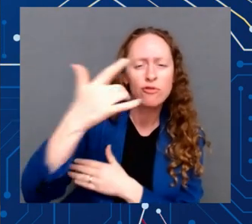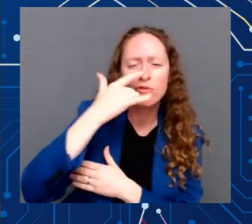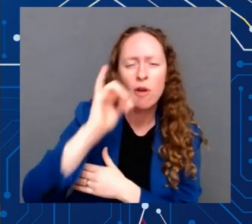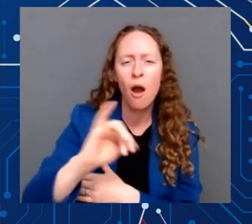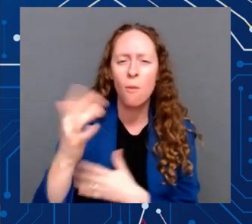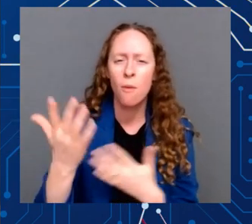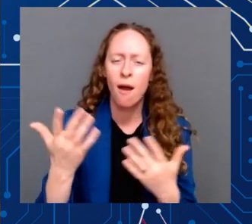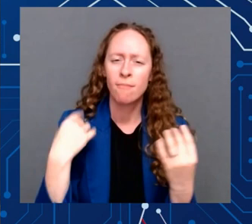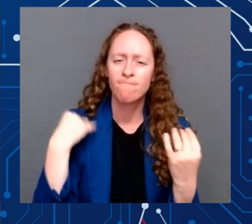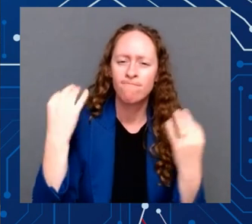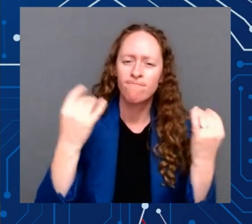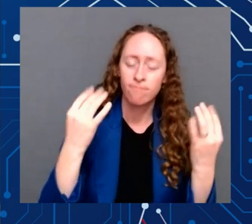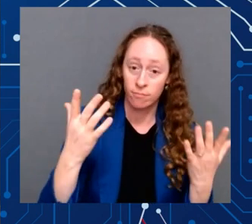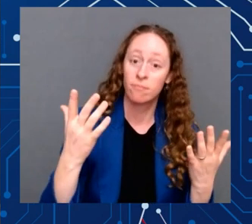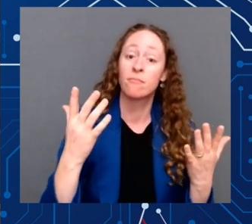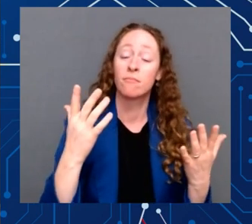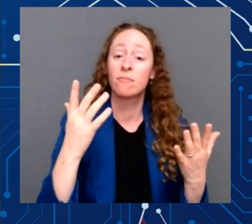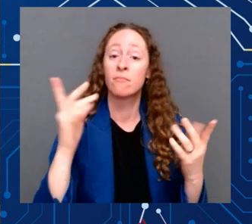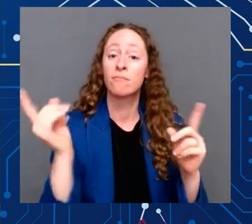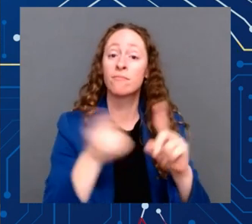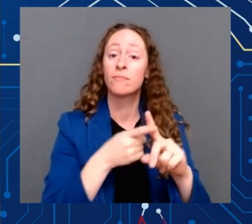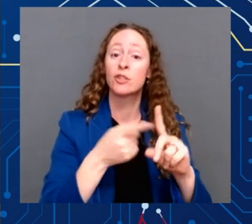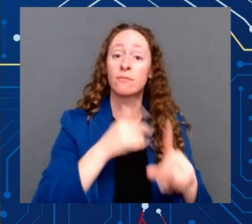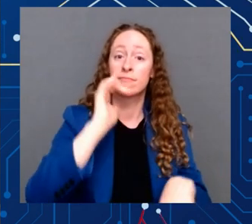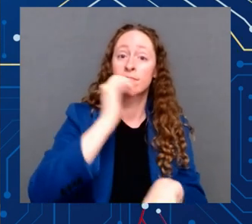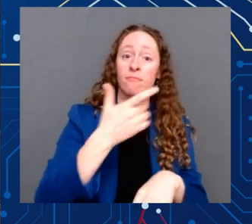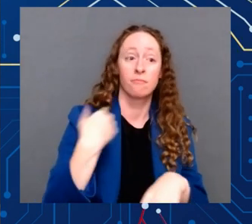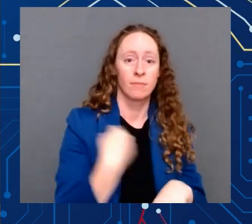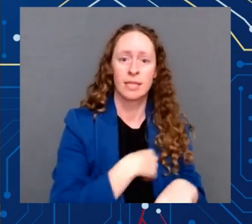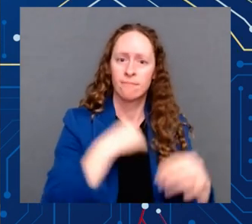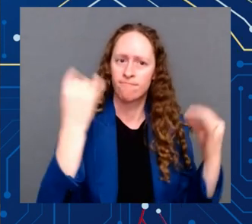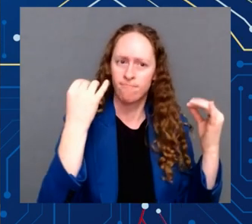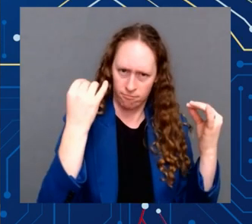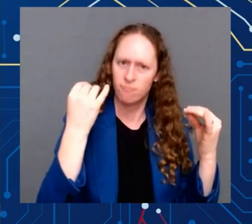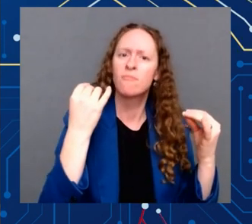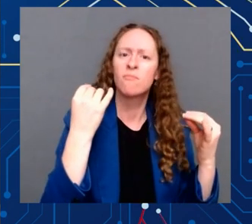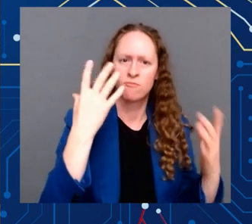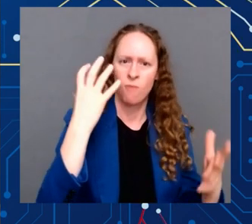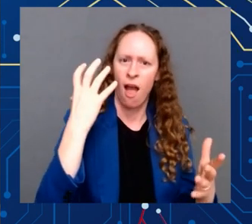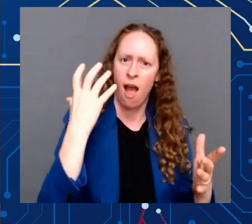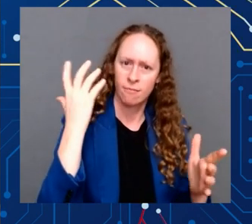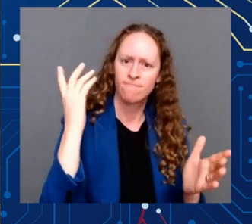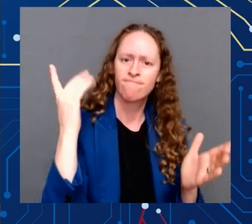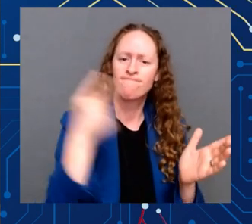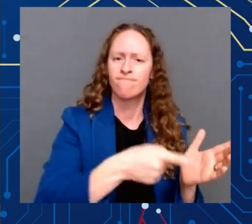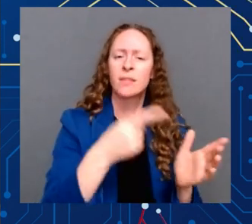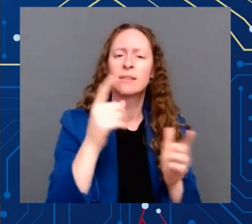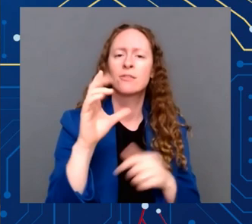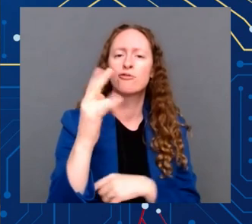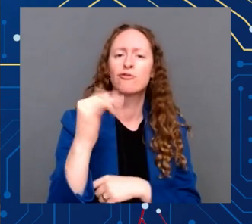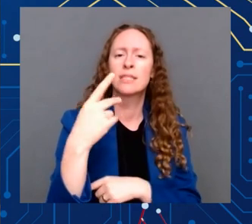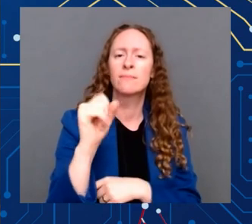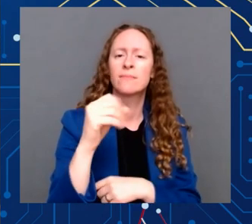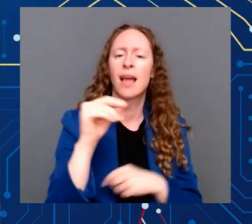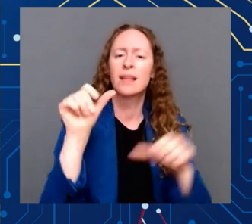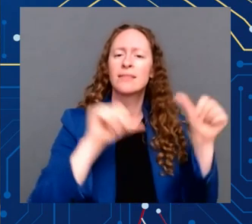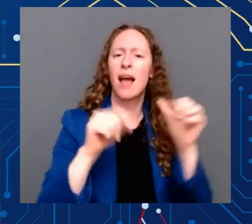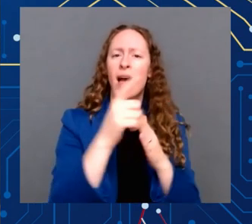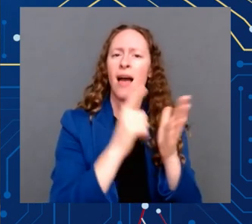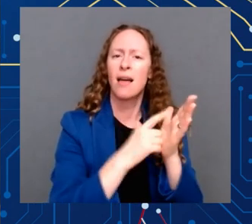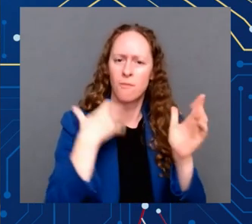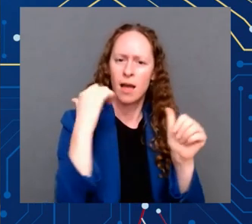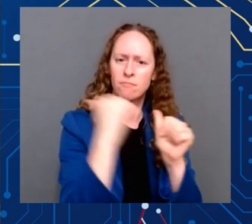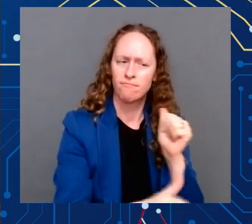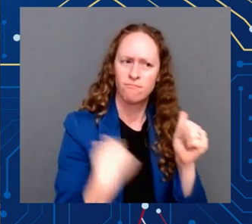in manufacturing, science, and innovation in decades, we say that America's best years still lie ahead.